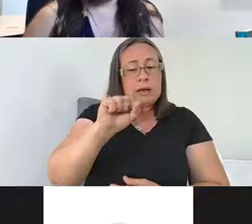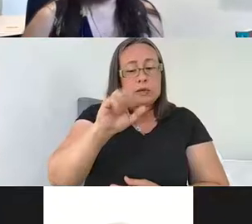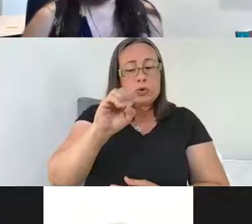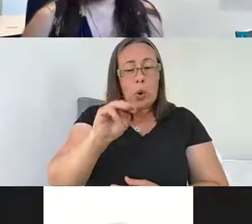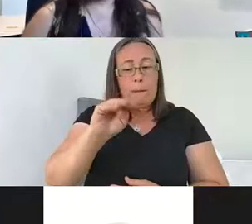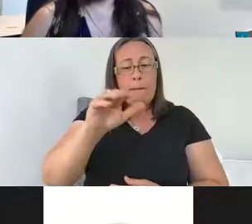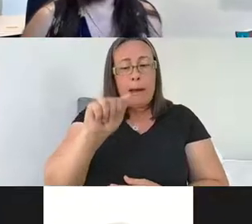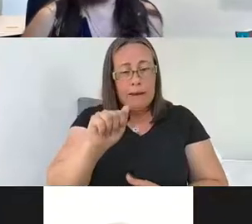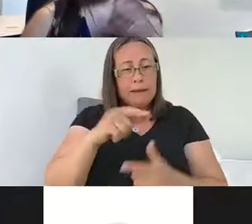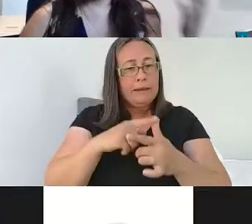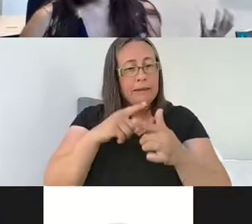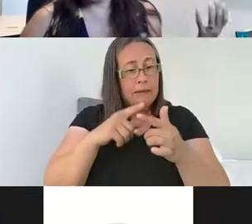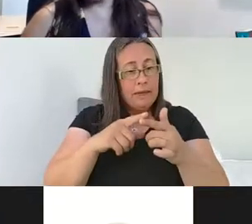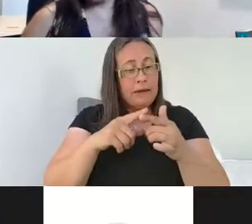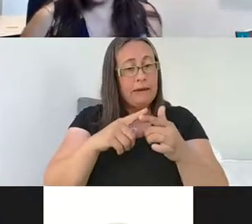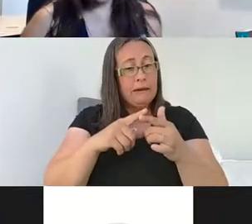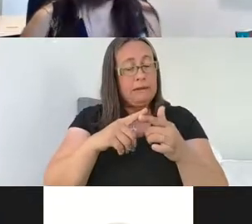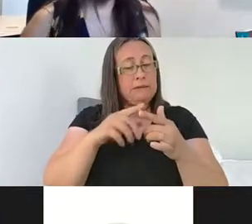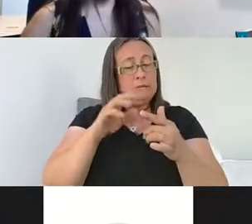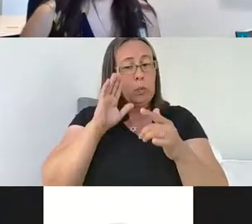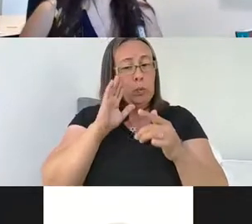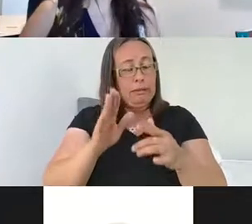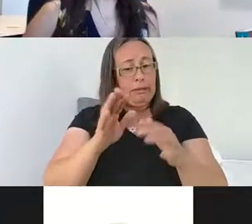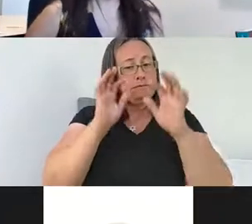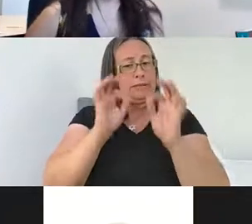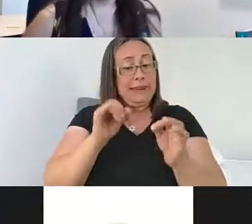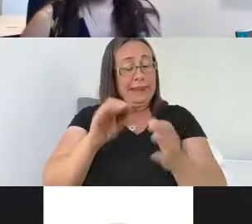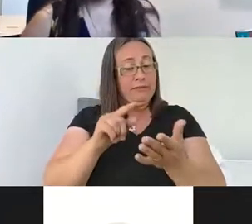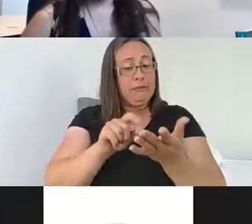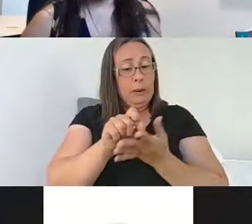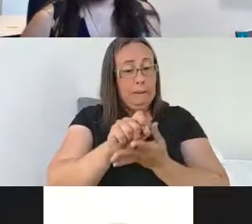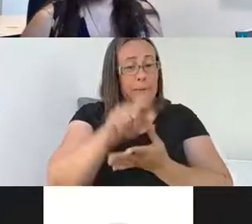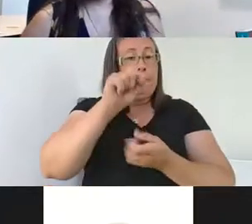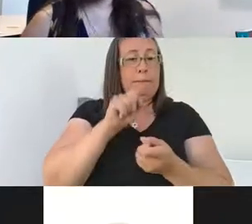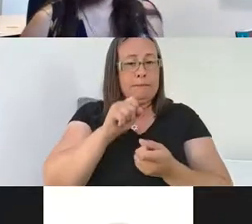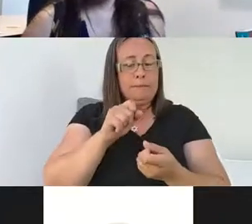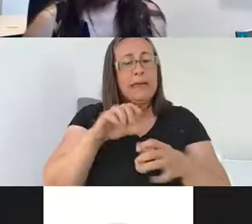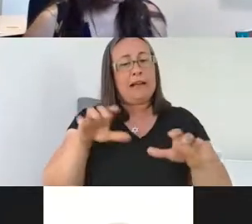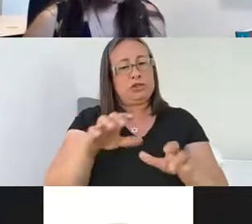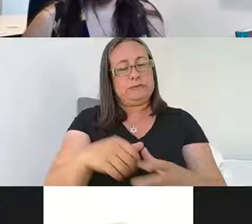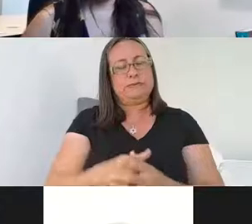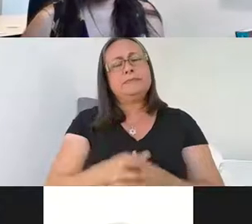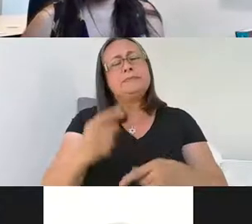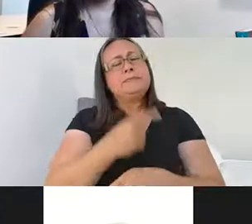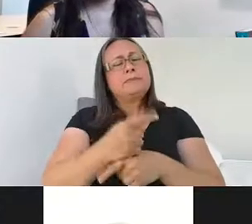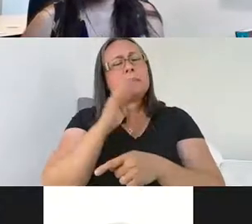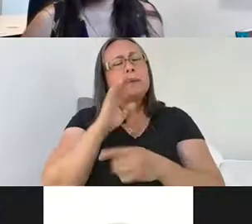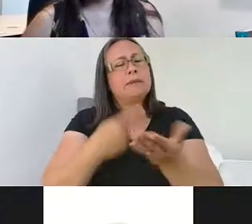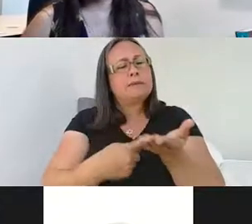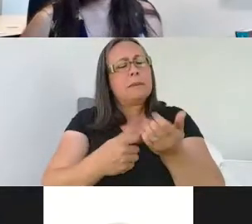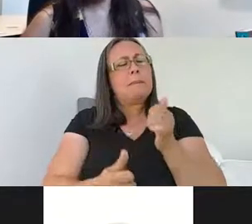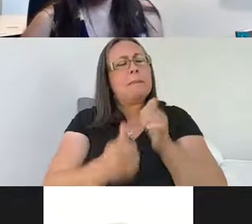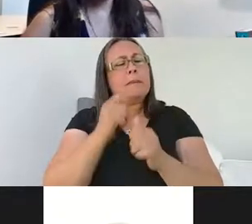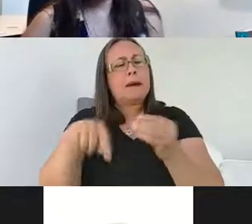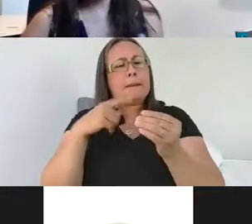cell is going to fire an action potential, which is sort of the binary code of the brain. And today we'll be talking mostly about kind of what